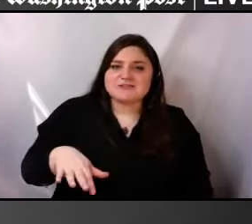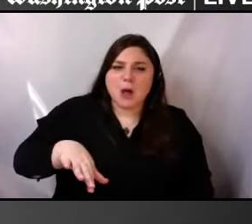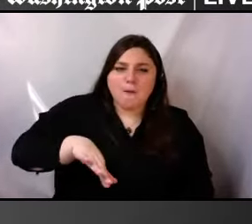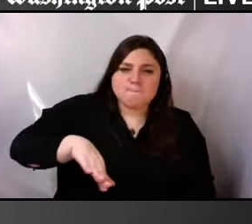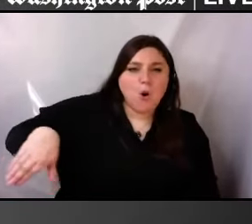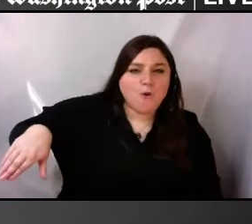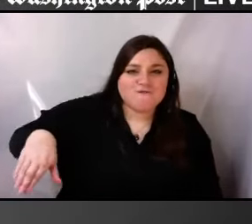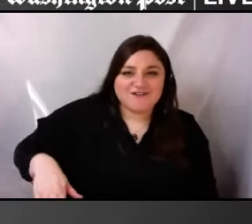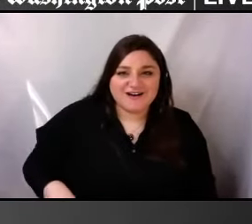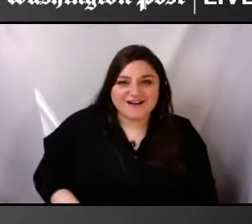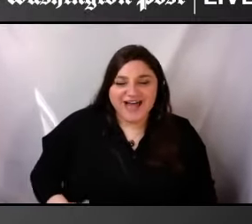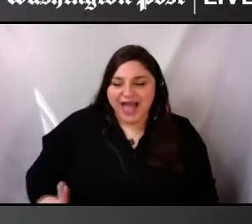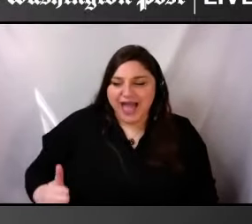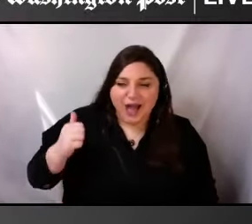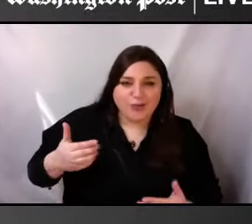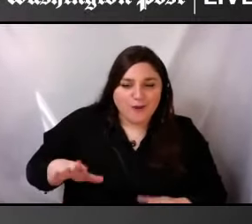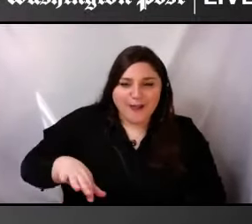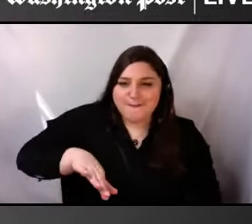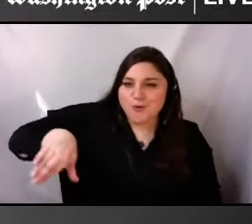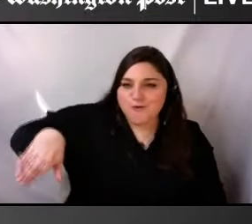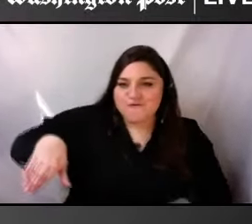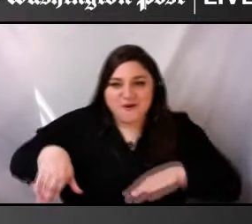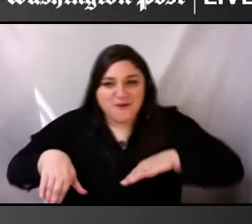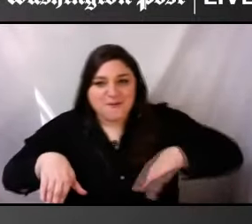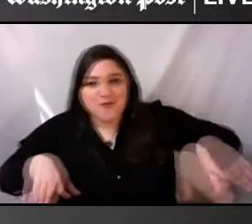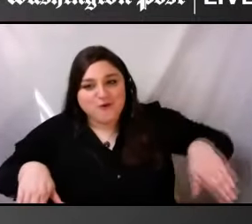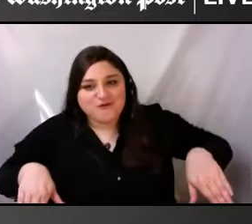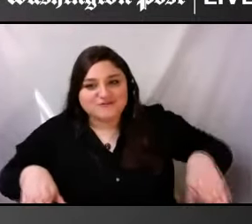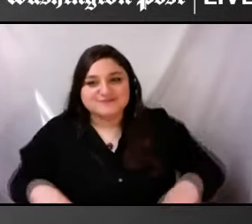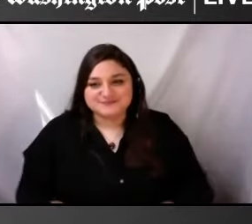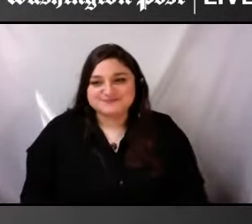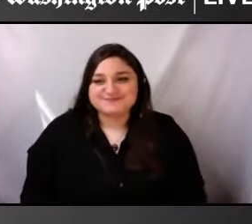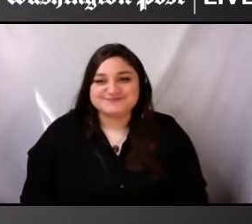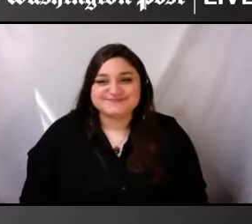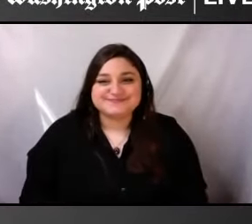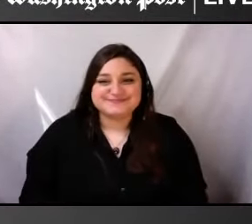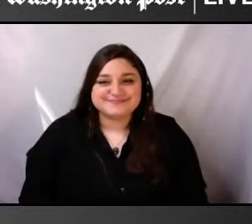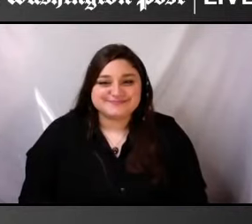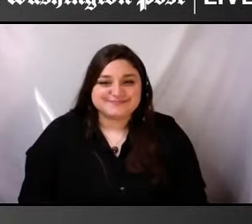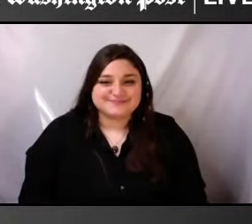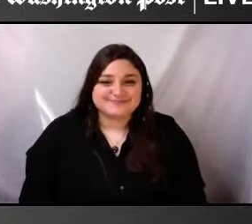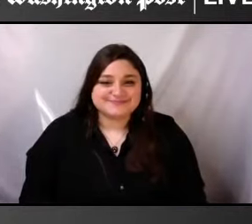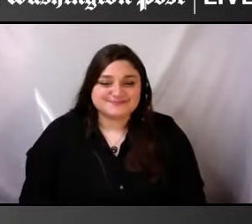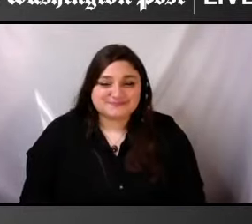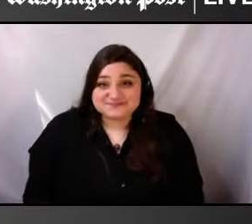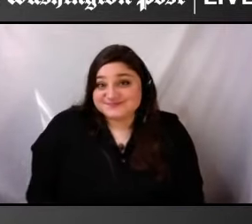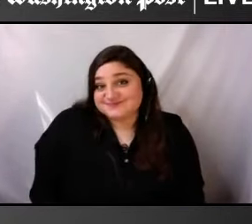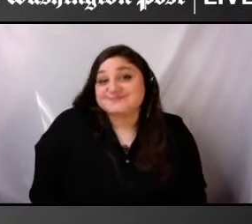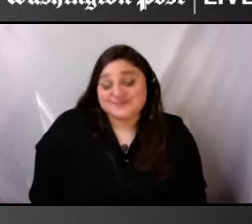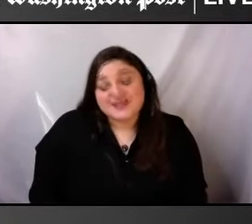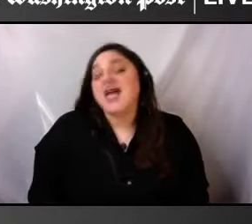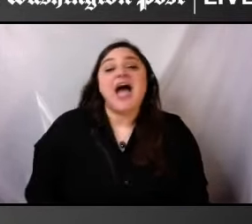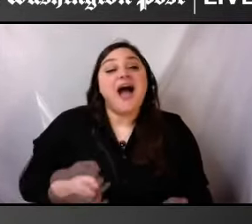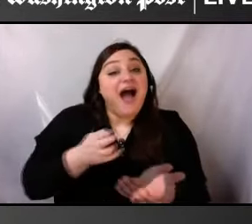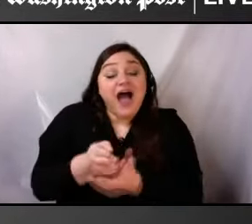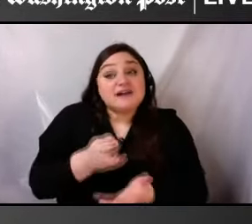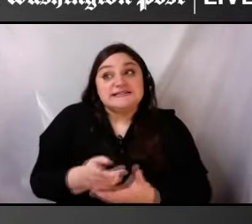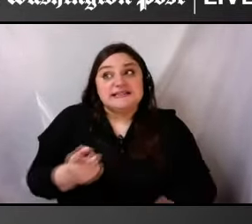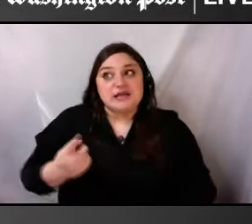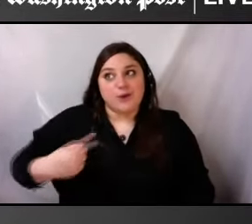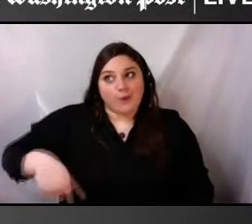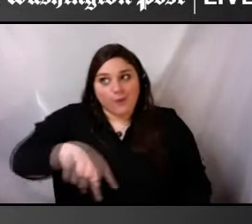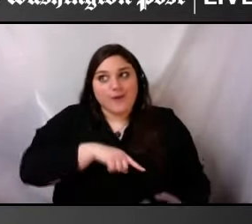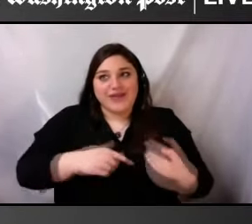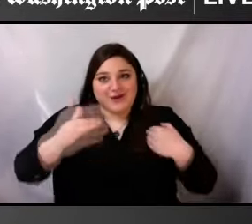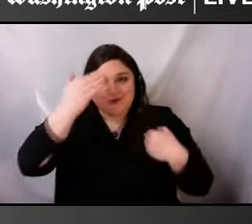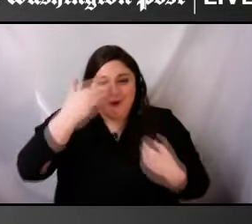I mean, honestly, it's really just, um, we know ourselves, we know our needs, we, you know,